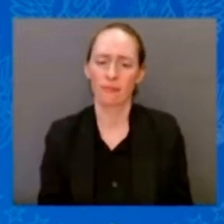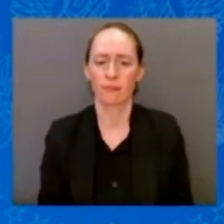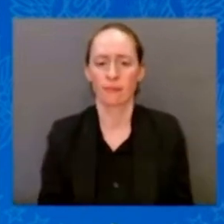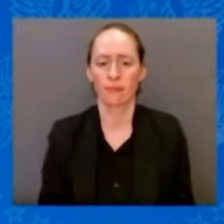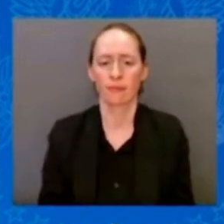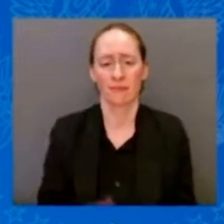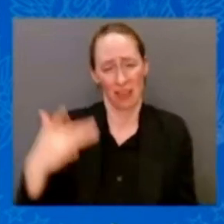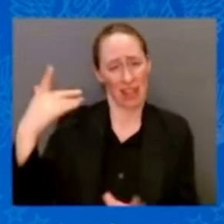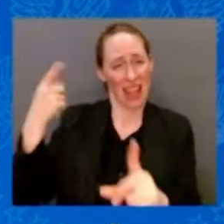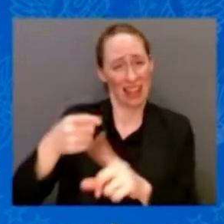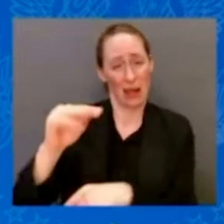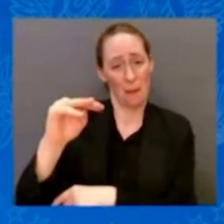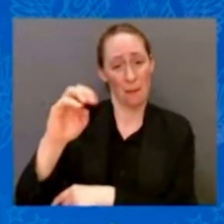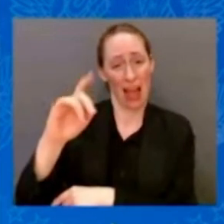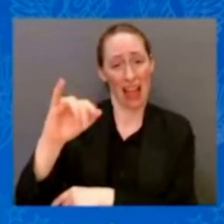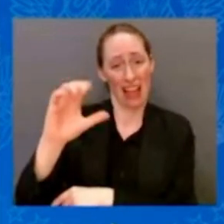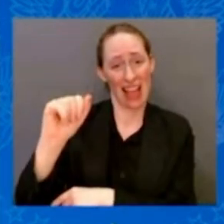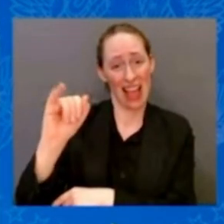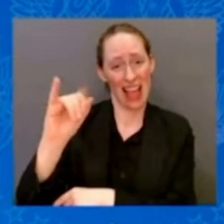get this done.